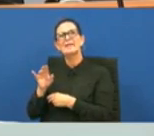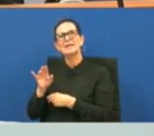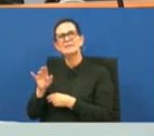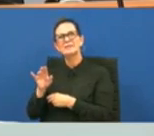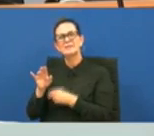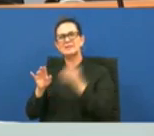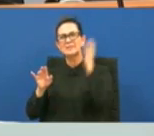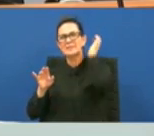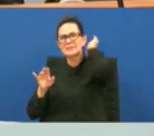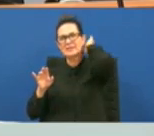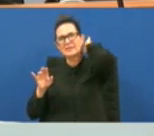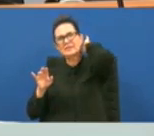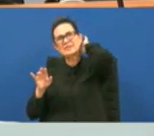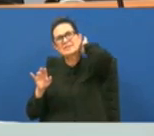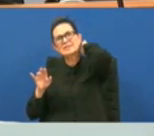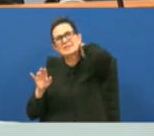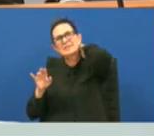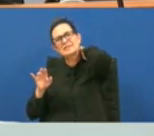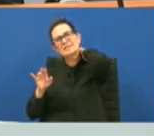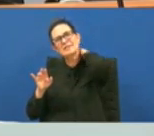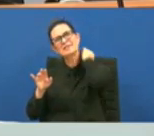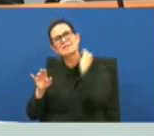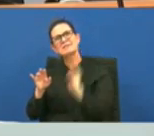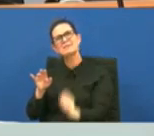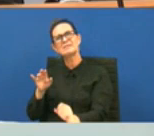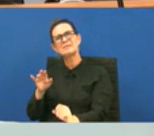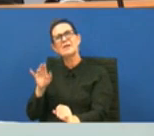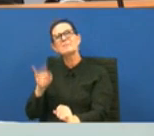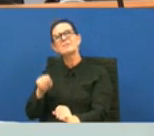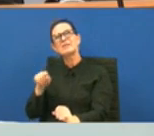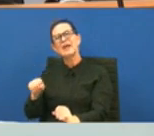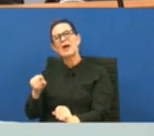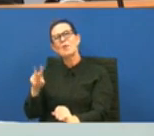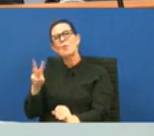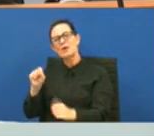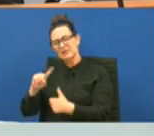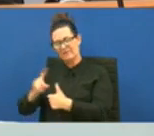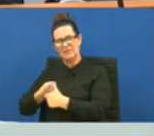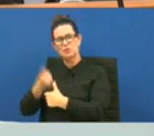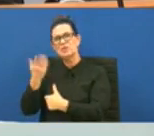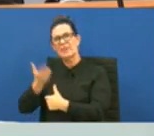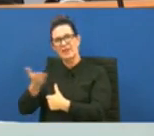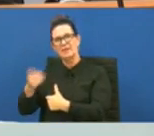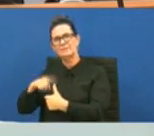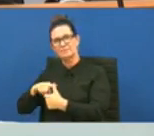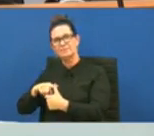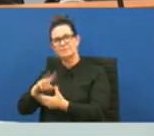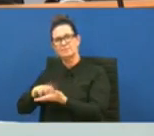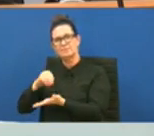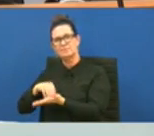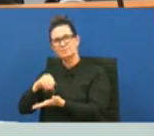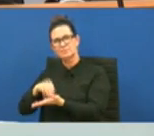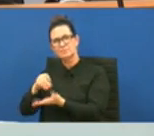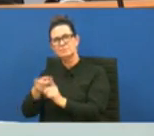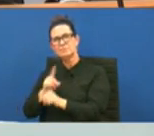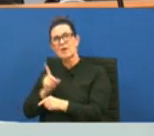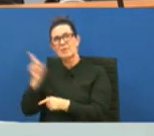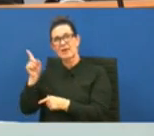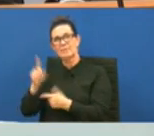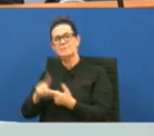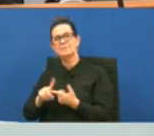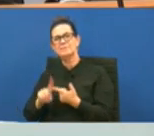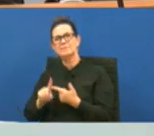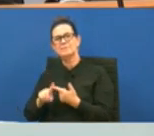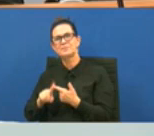all mental health from children to adults that's the first thing the second thing is it was not